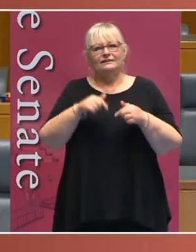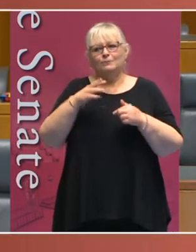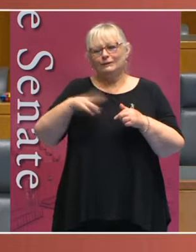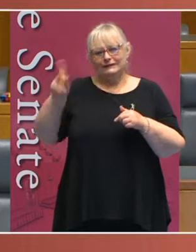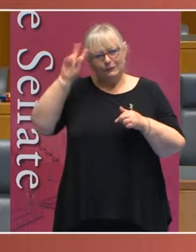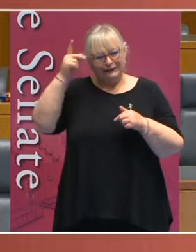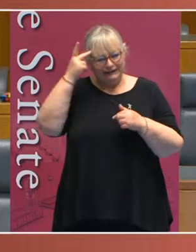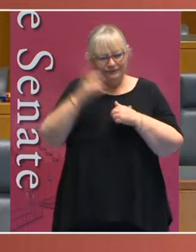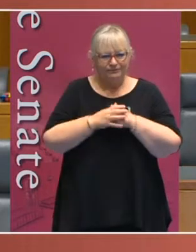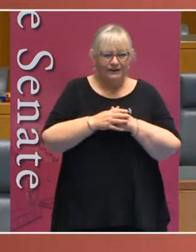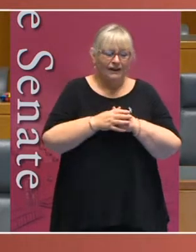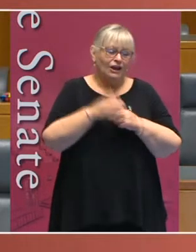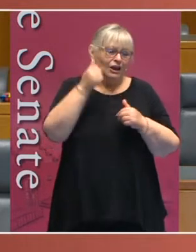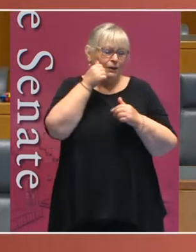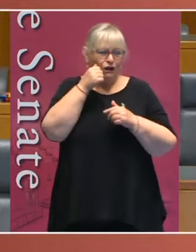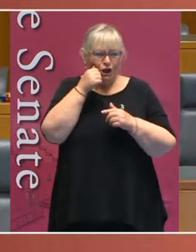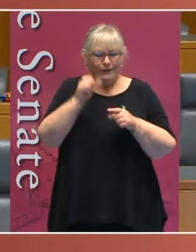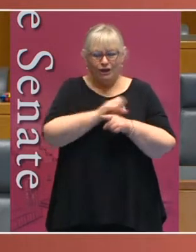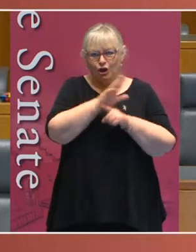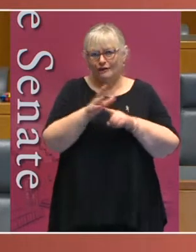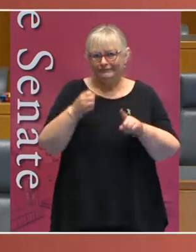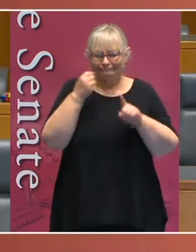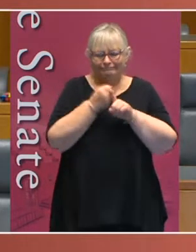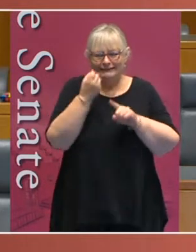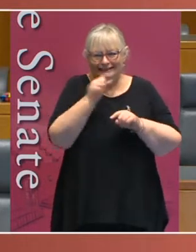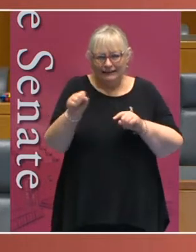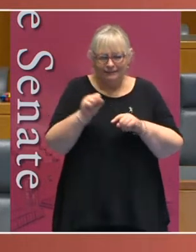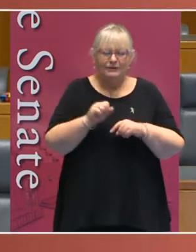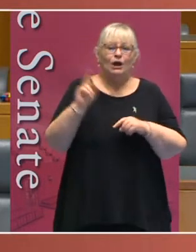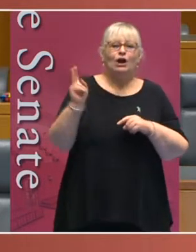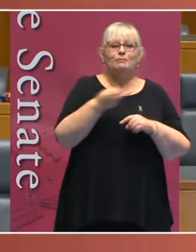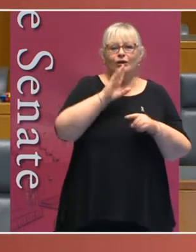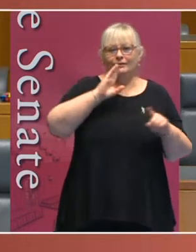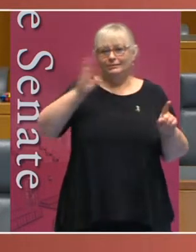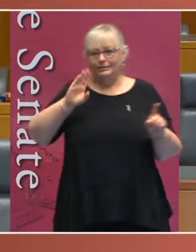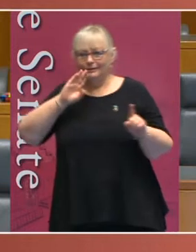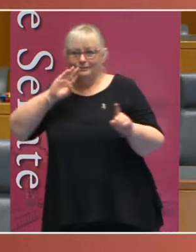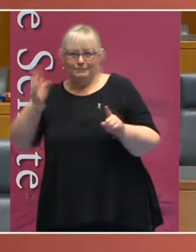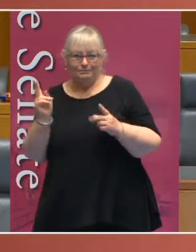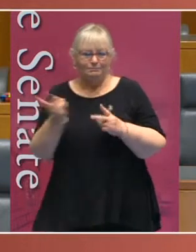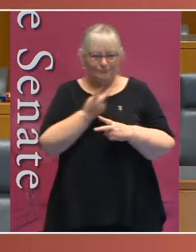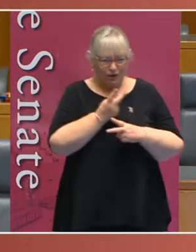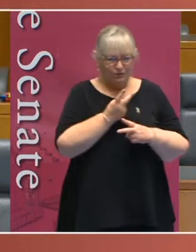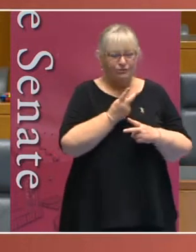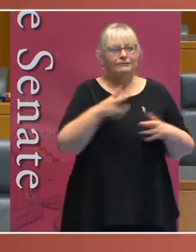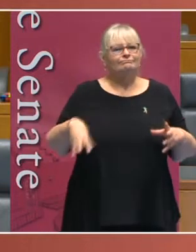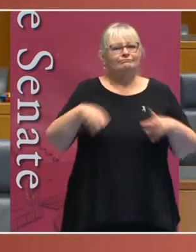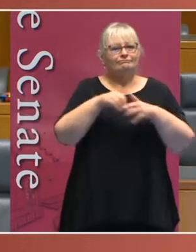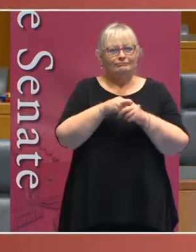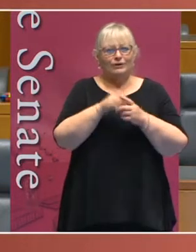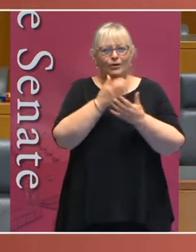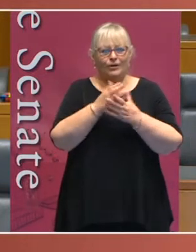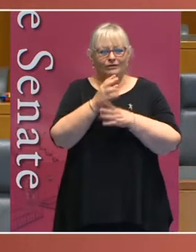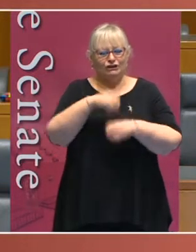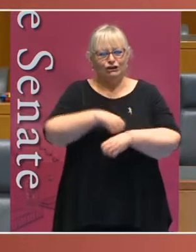logistics, including the ongoing impact of the pandemic, both Dr Gauntlet and Senator Steelejohn will be making their contributions today